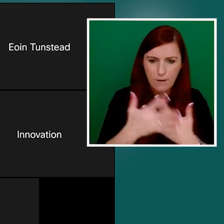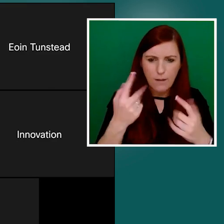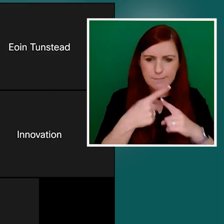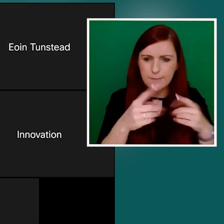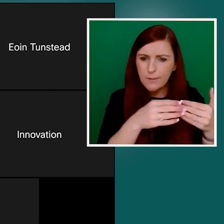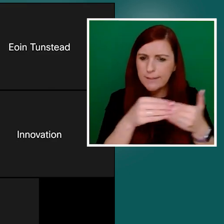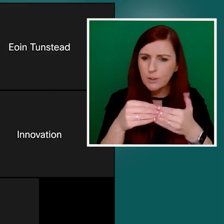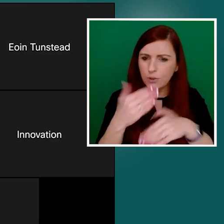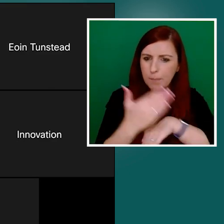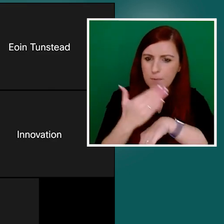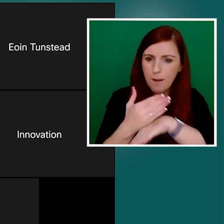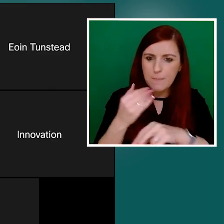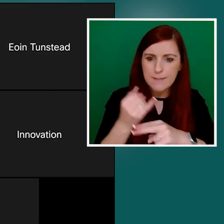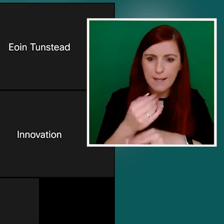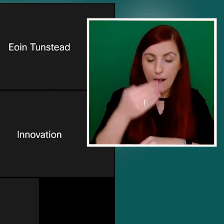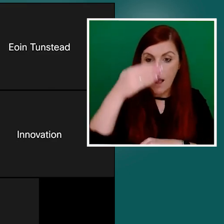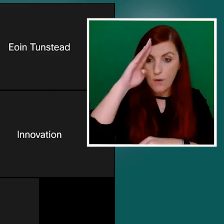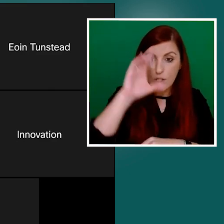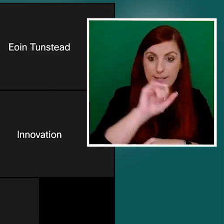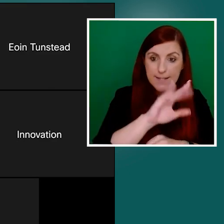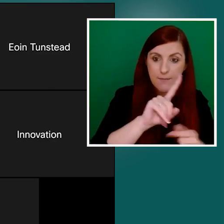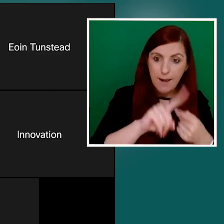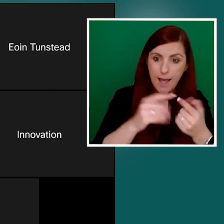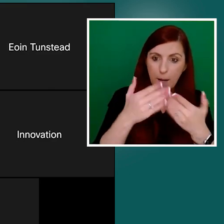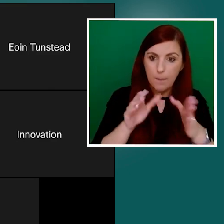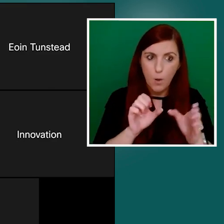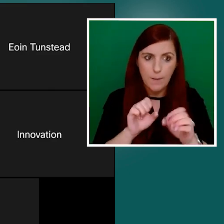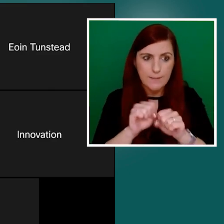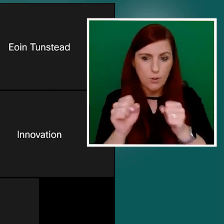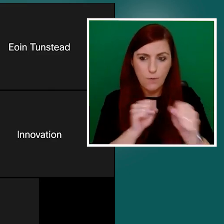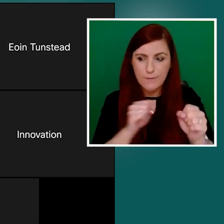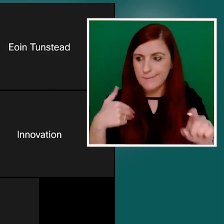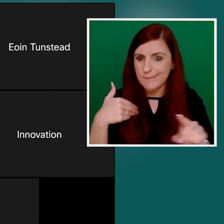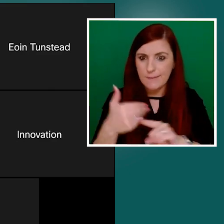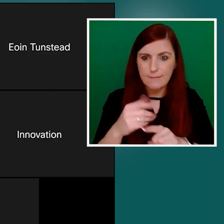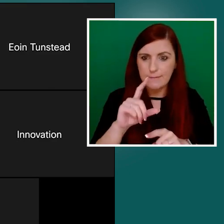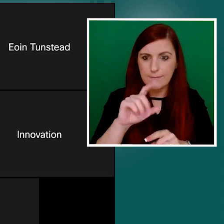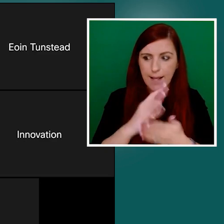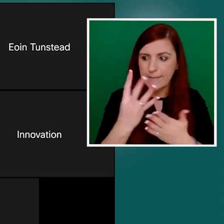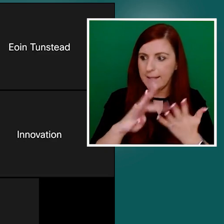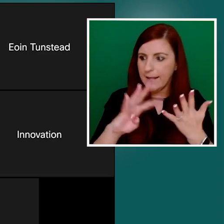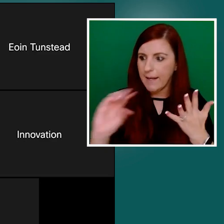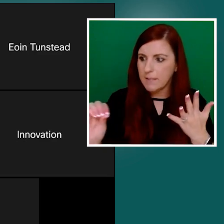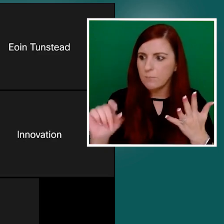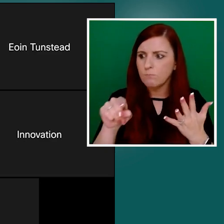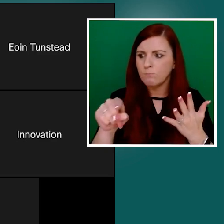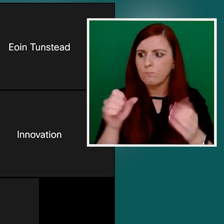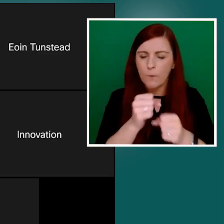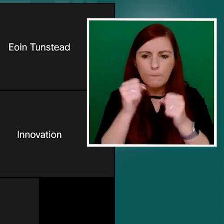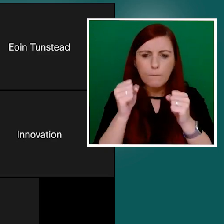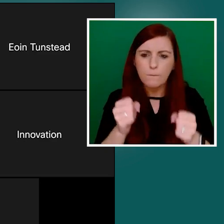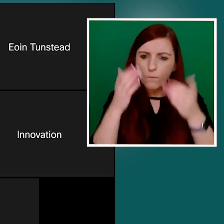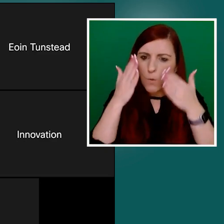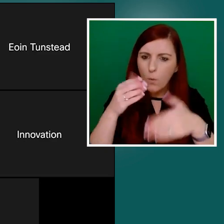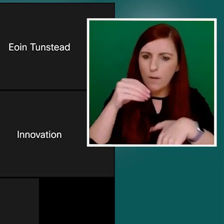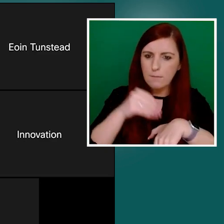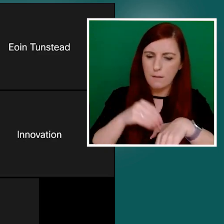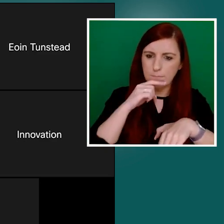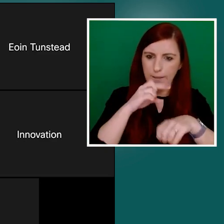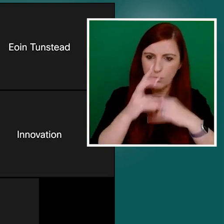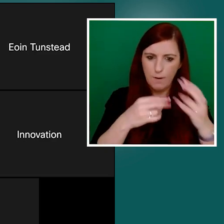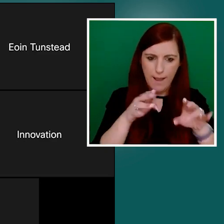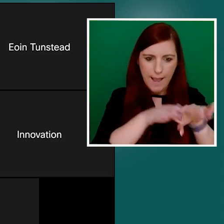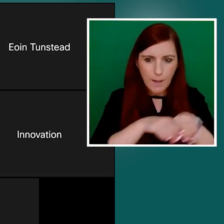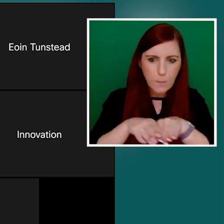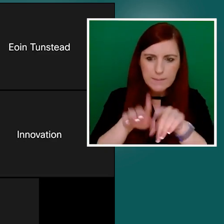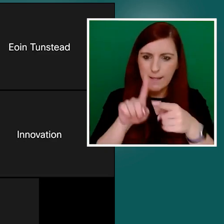Very much focused on ensuring equity and access and probably nowhere more so than in her current role at the